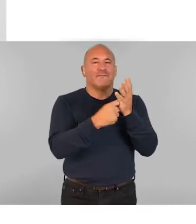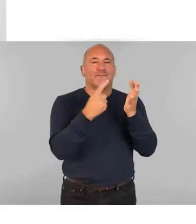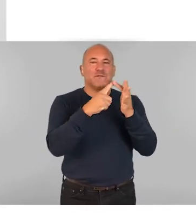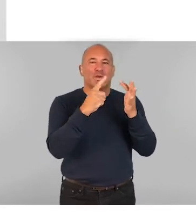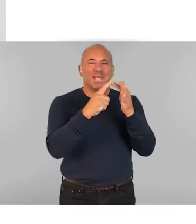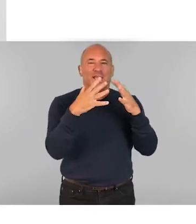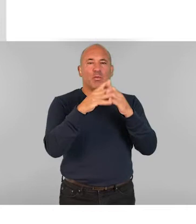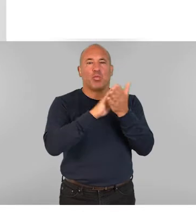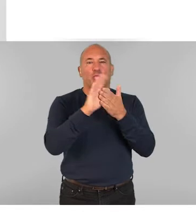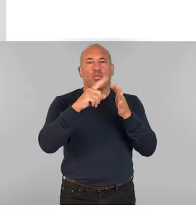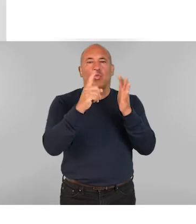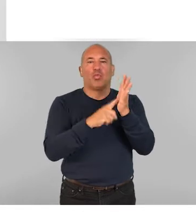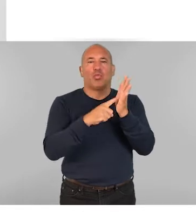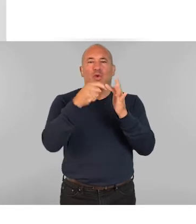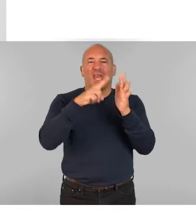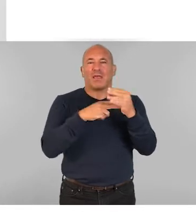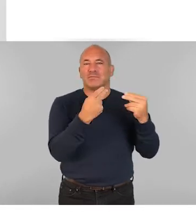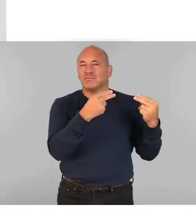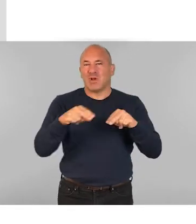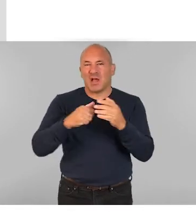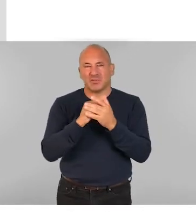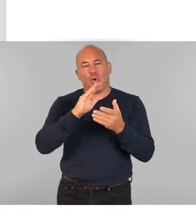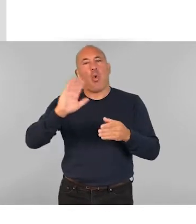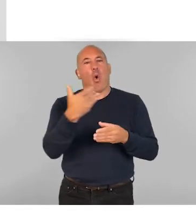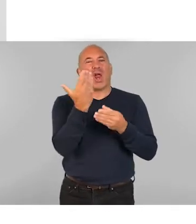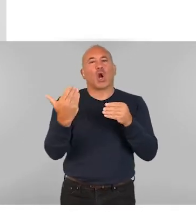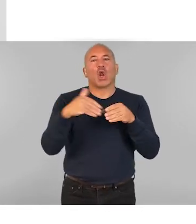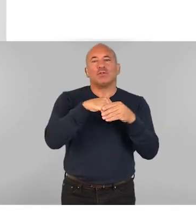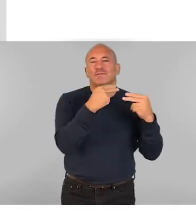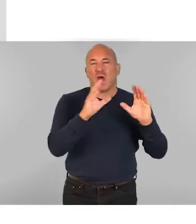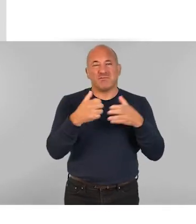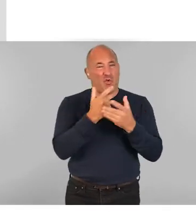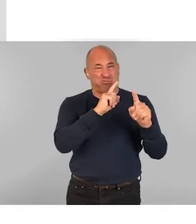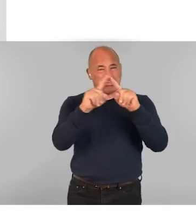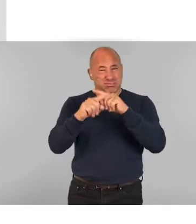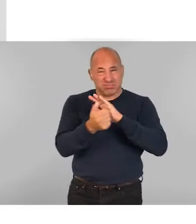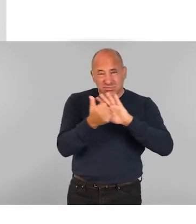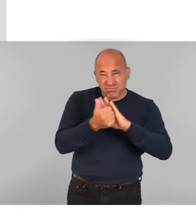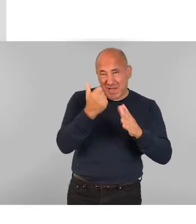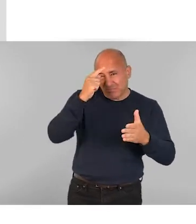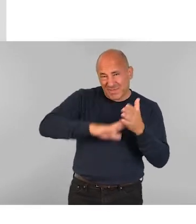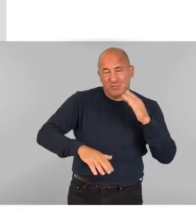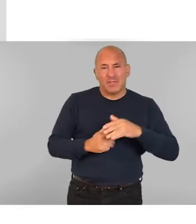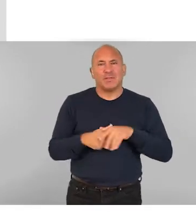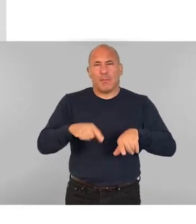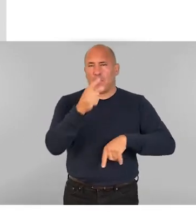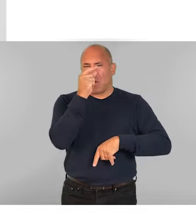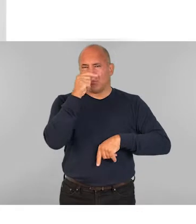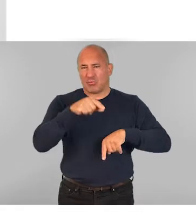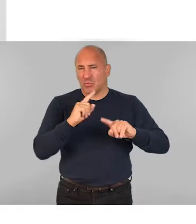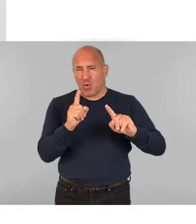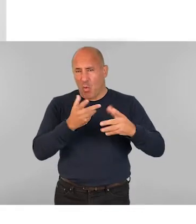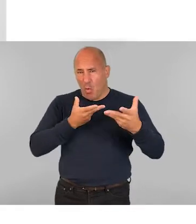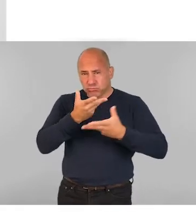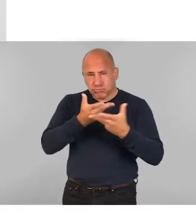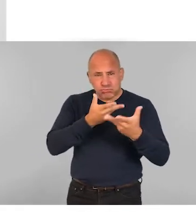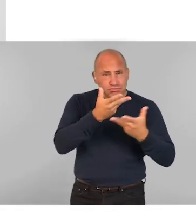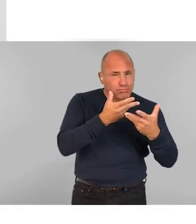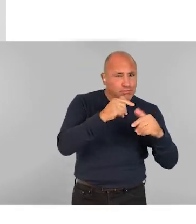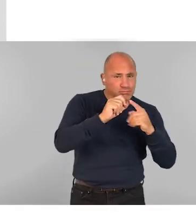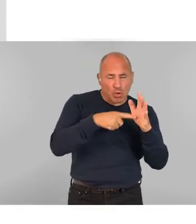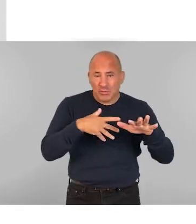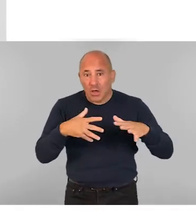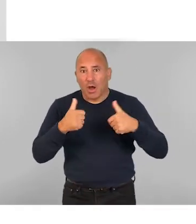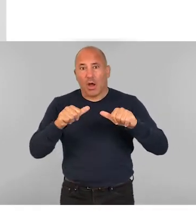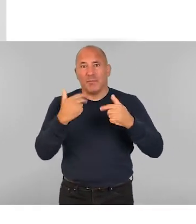dancers of all abilities and experiences. The potential conversation that this project could open up in the dance sector, along with other incredible